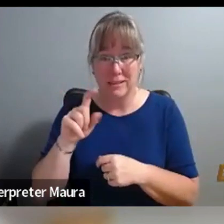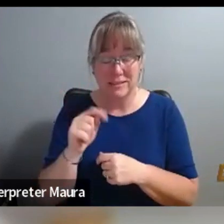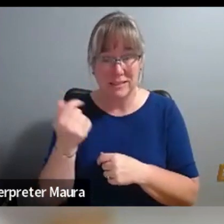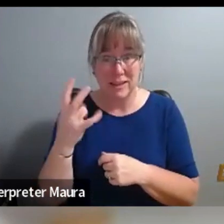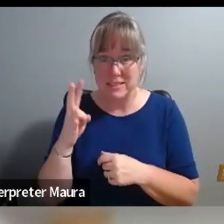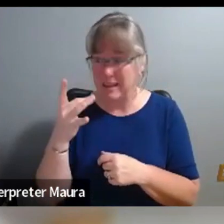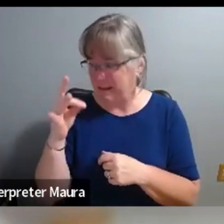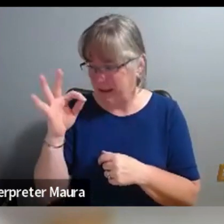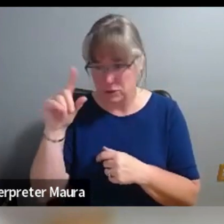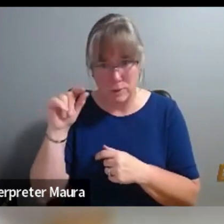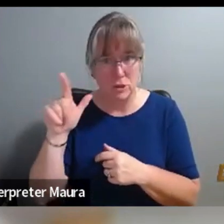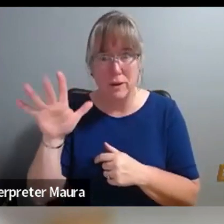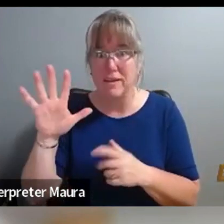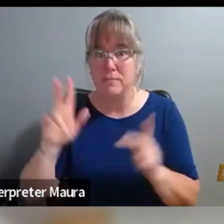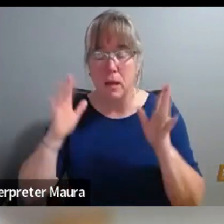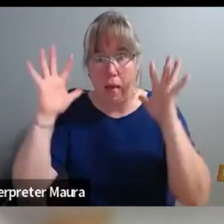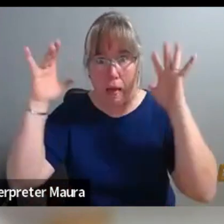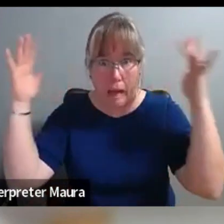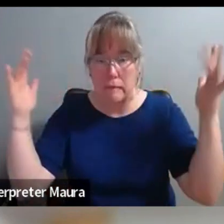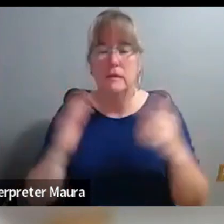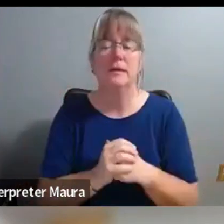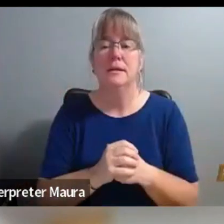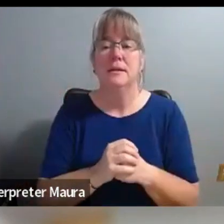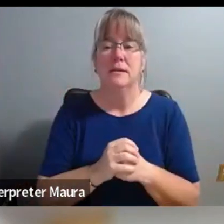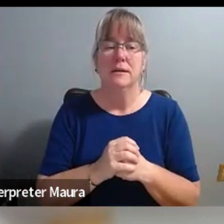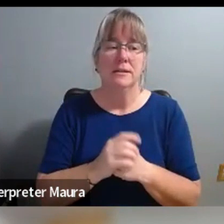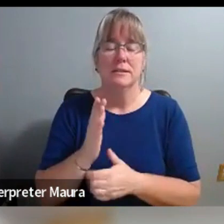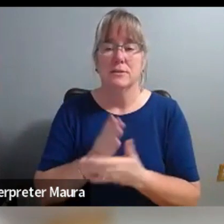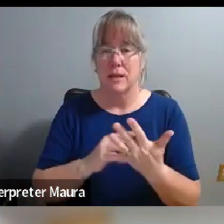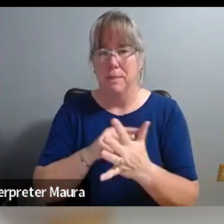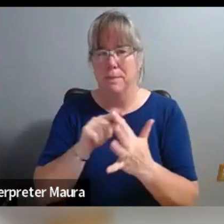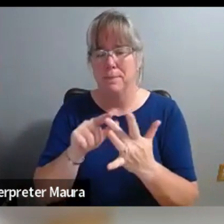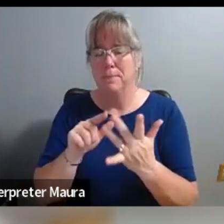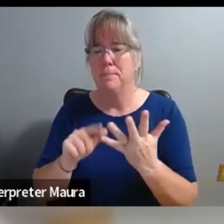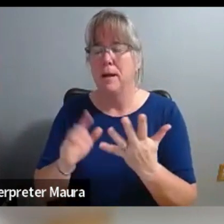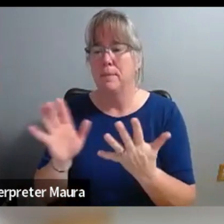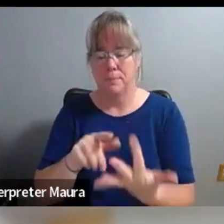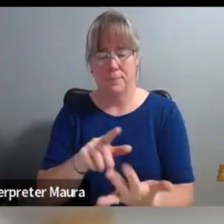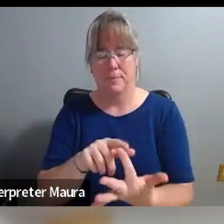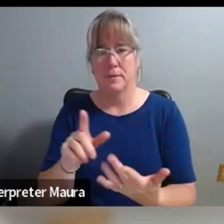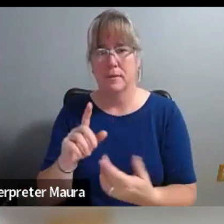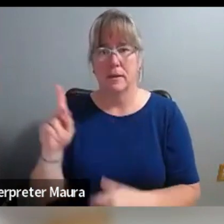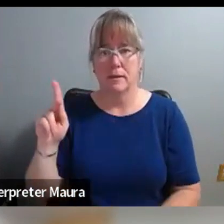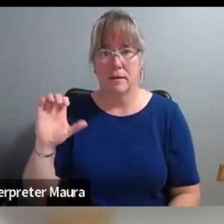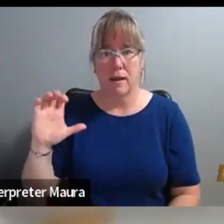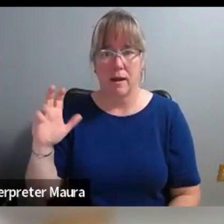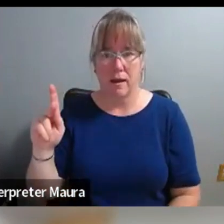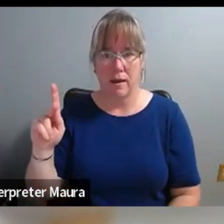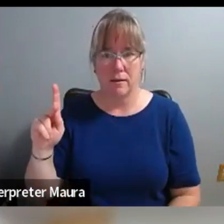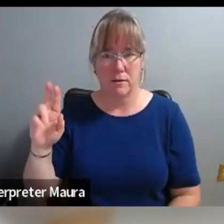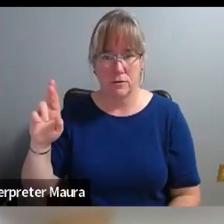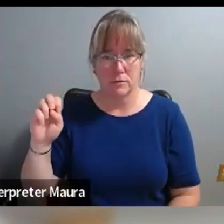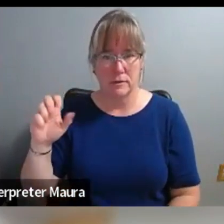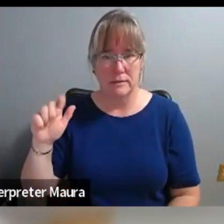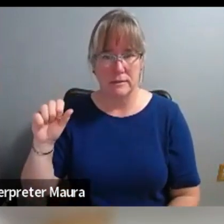is it adding up, you know? And so, as we were working through some of the episodes, like for example, the, the episode about the Keck reliefs that Glenn was talking about,